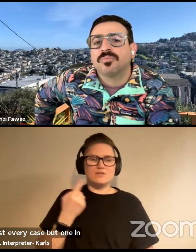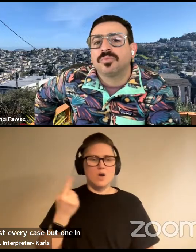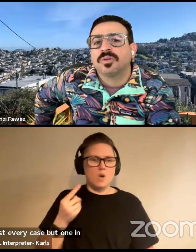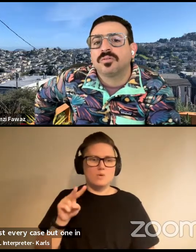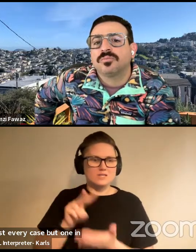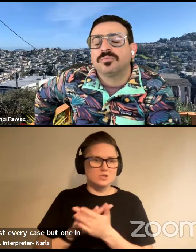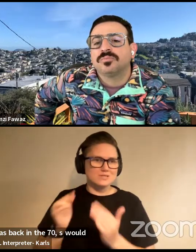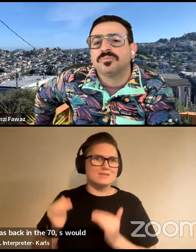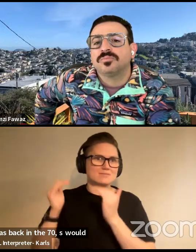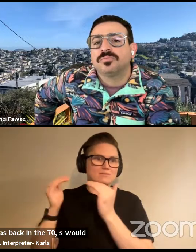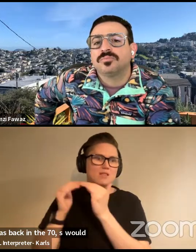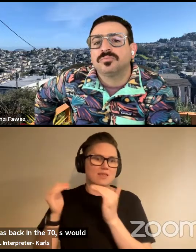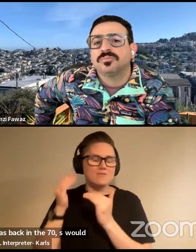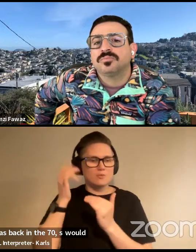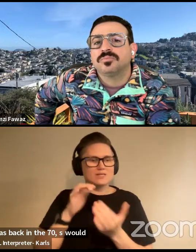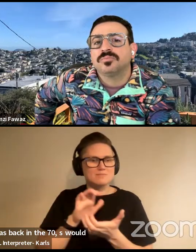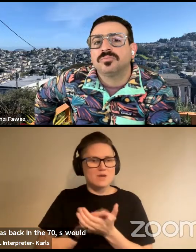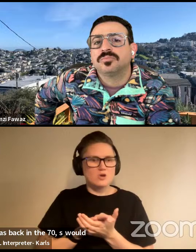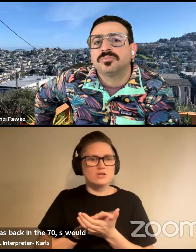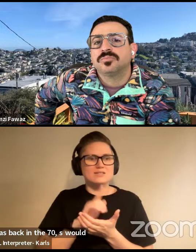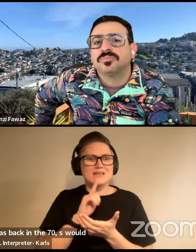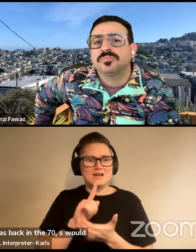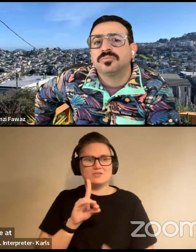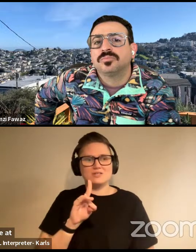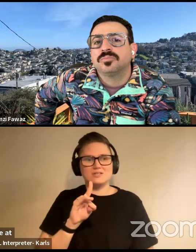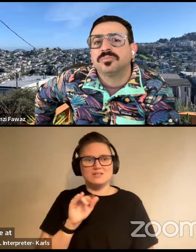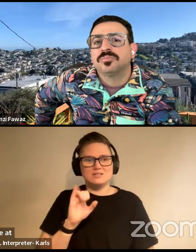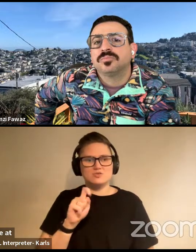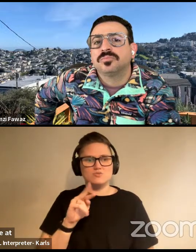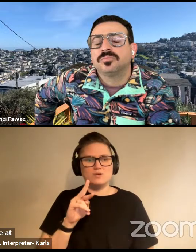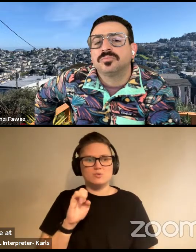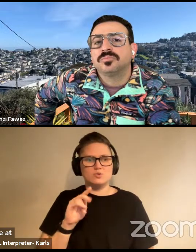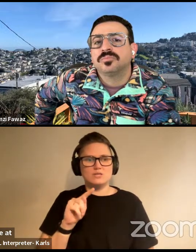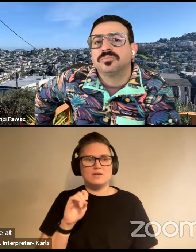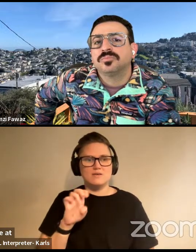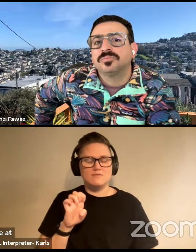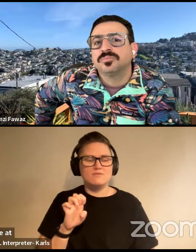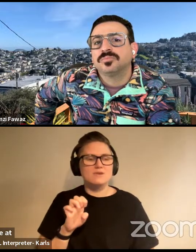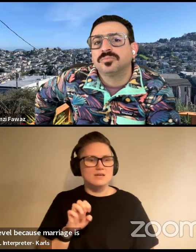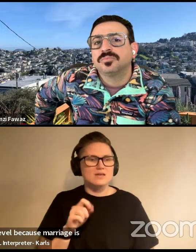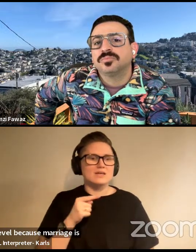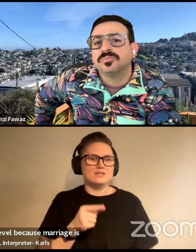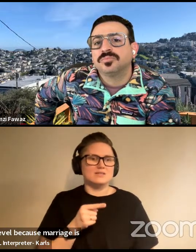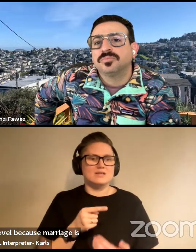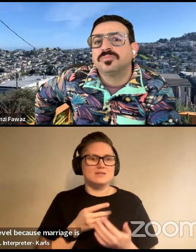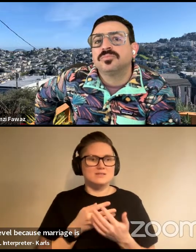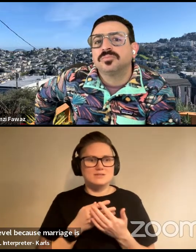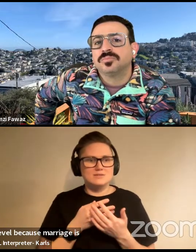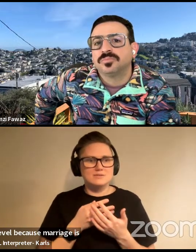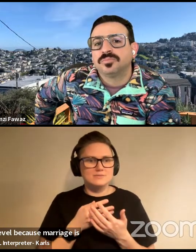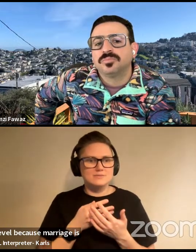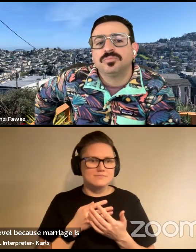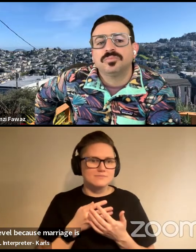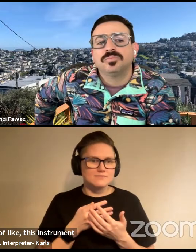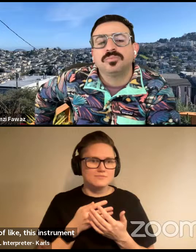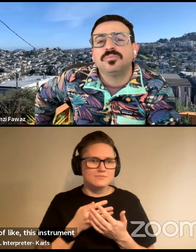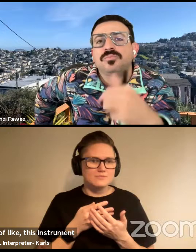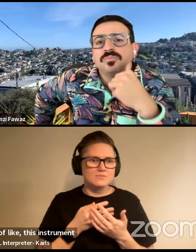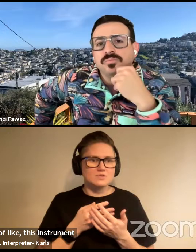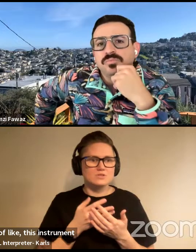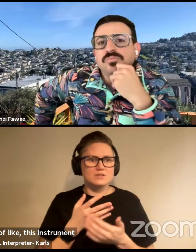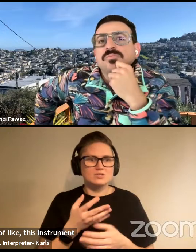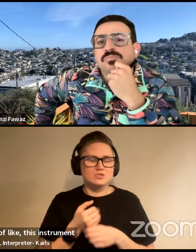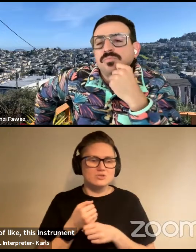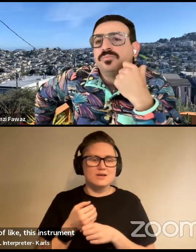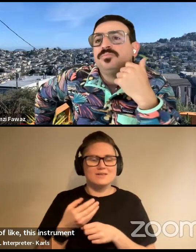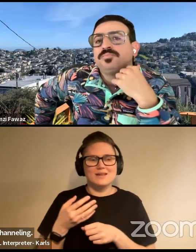because marriage is actually distributive in terms of like marriage is this instrument for, you know, channeling property from one generation